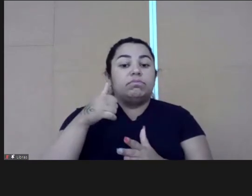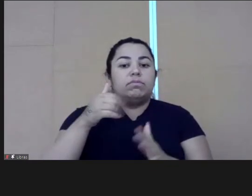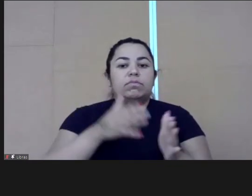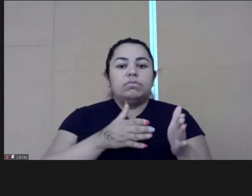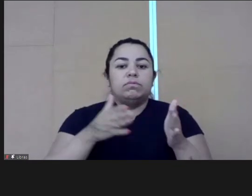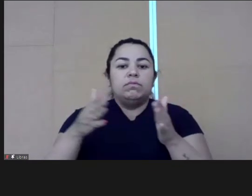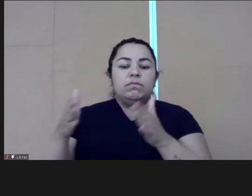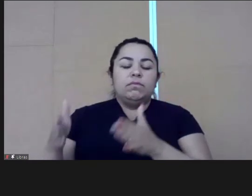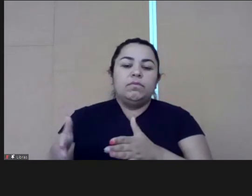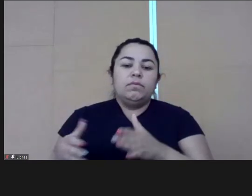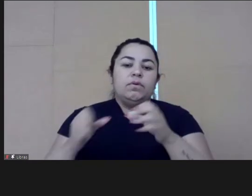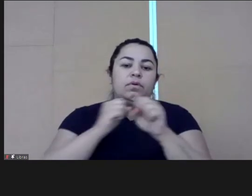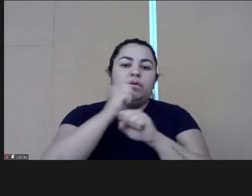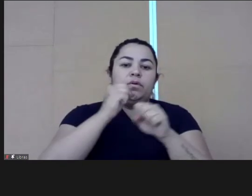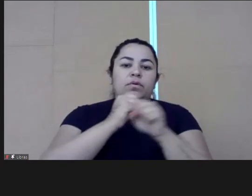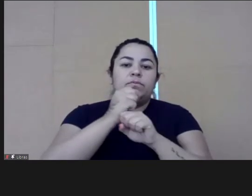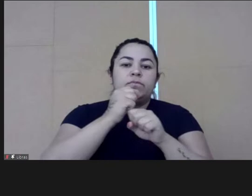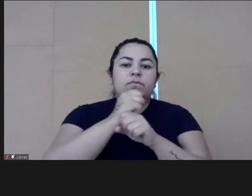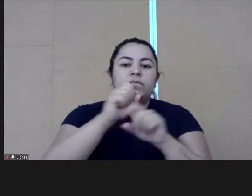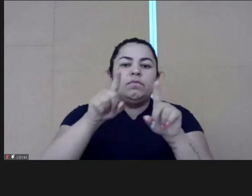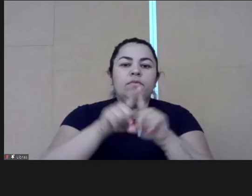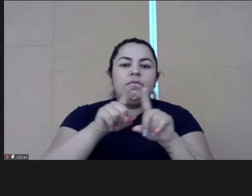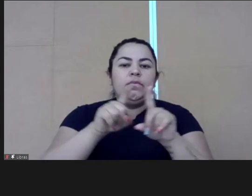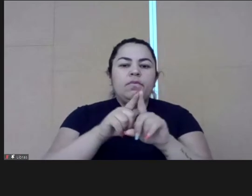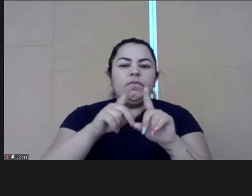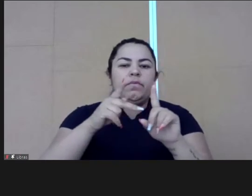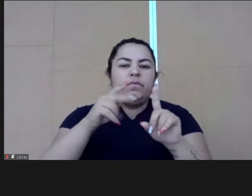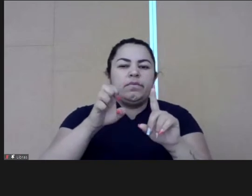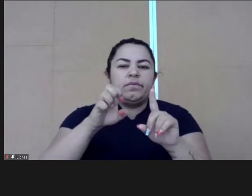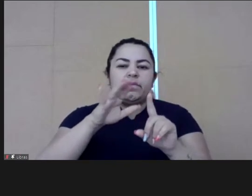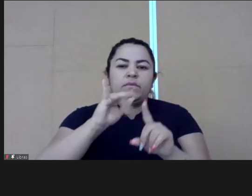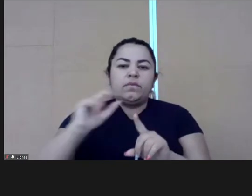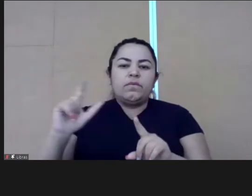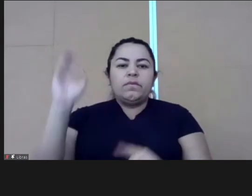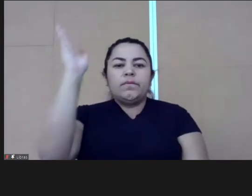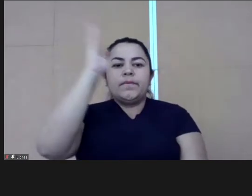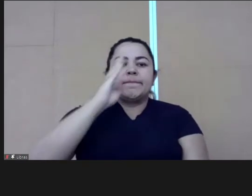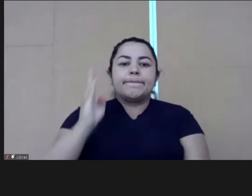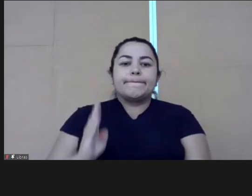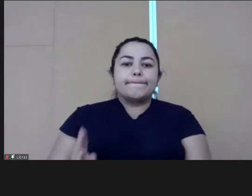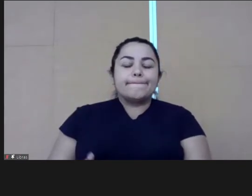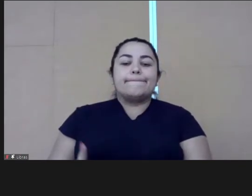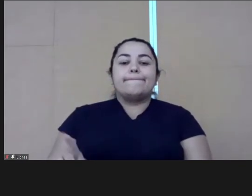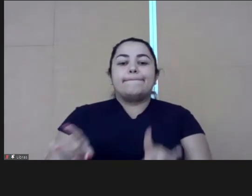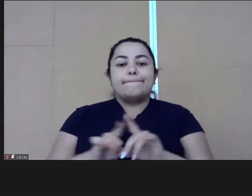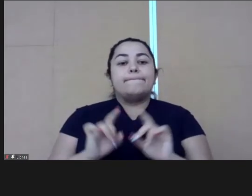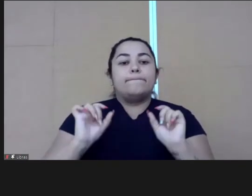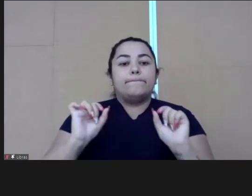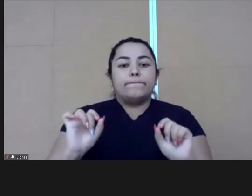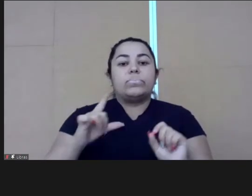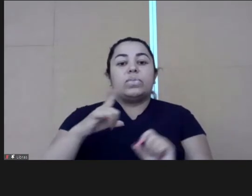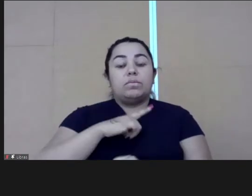will announce in one of the stage of the profile for the higher